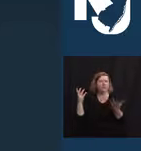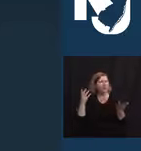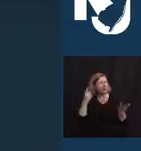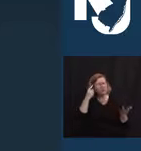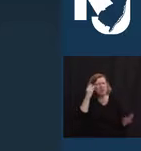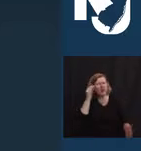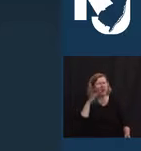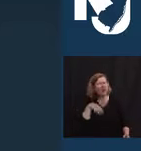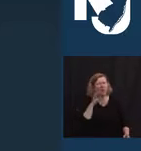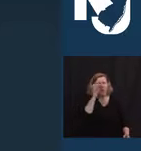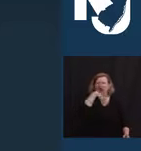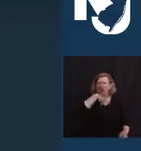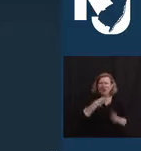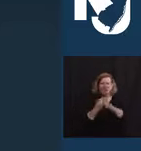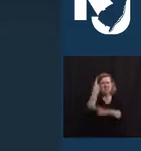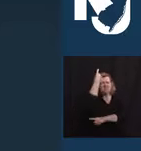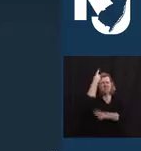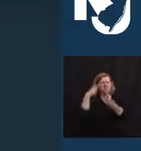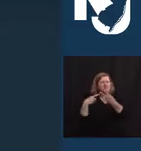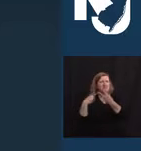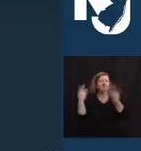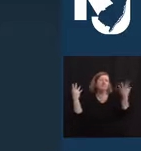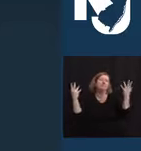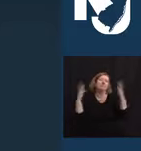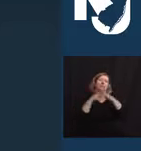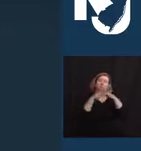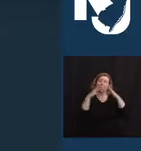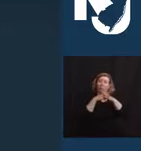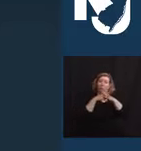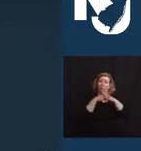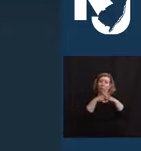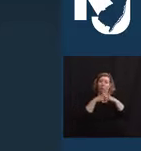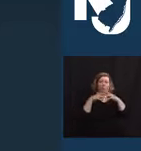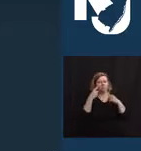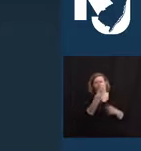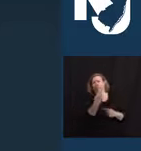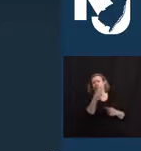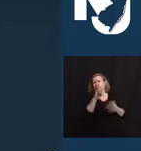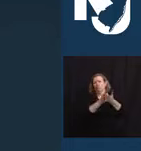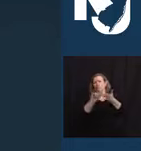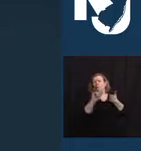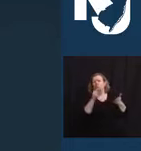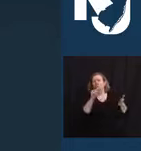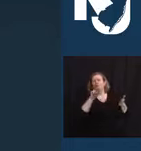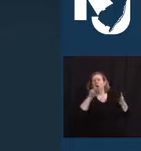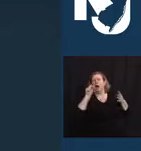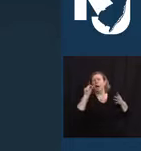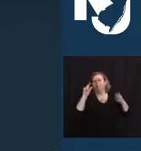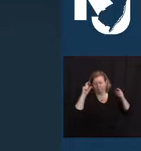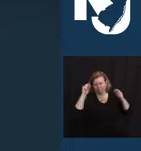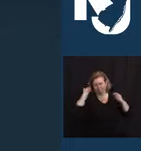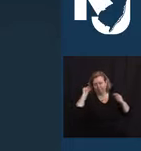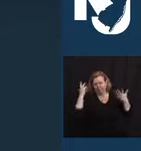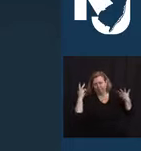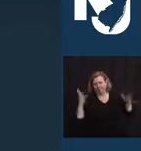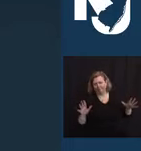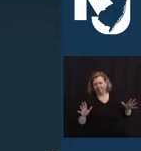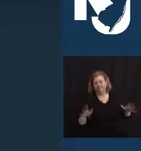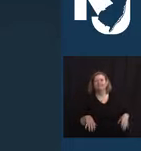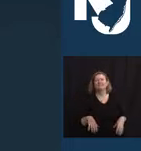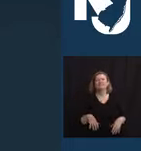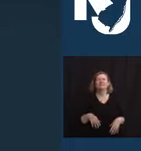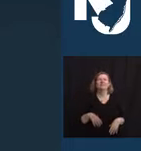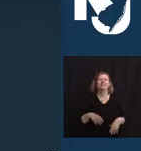And when it came to football, there was only one team, the New York football giants. Bill leaves behind his daughter and